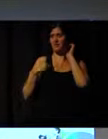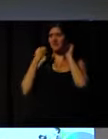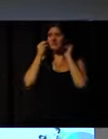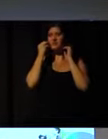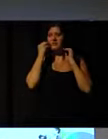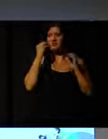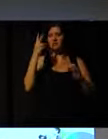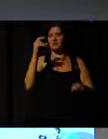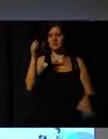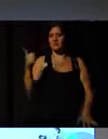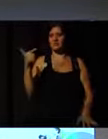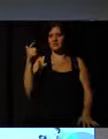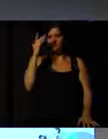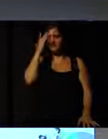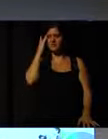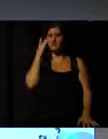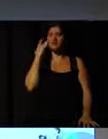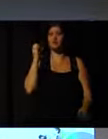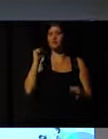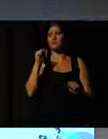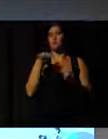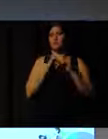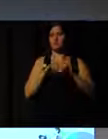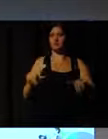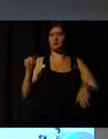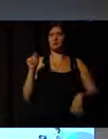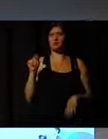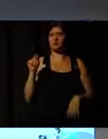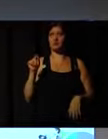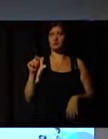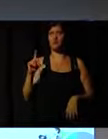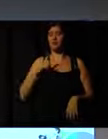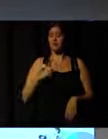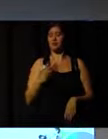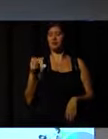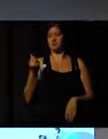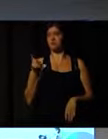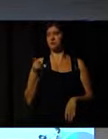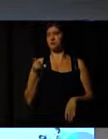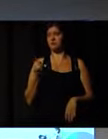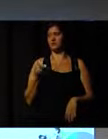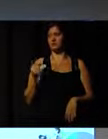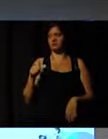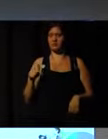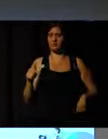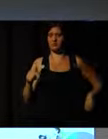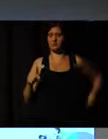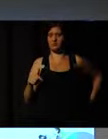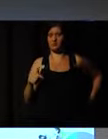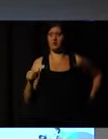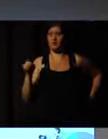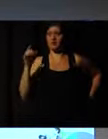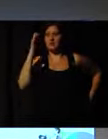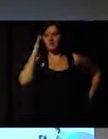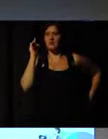where you could say, you know, obviously loads of money in that, and maybe it was cheap labor.